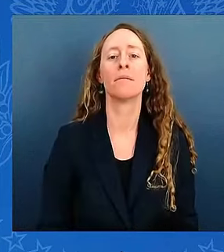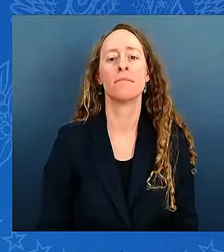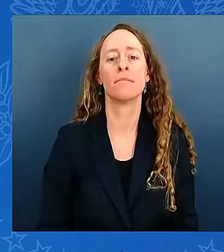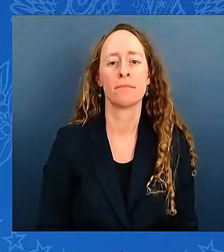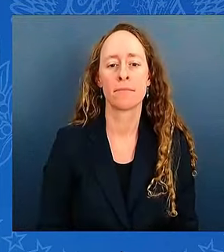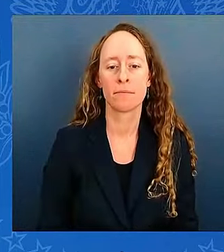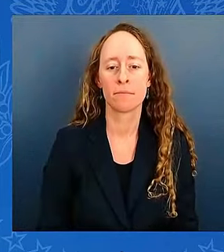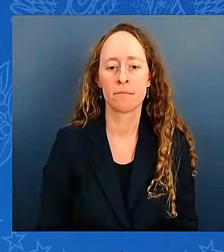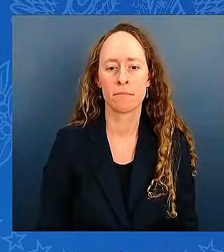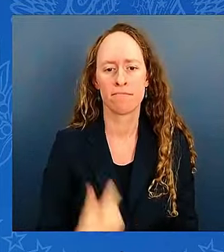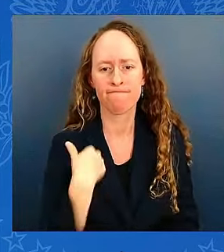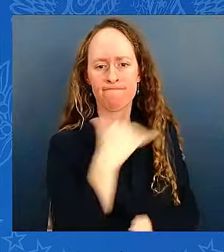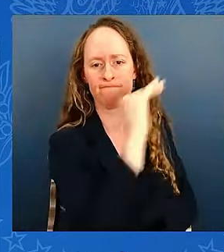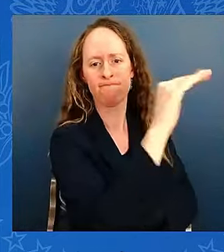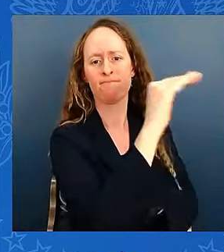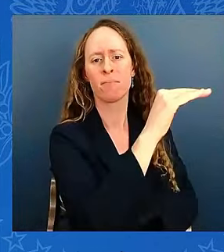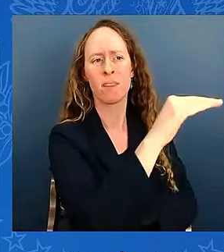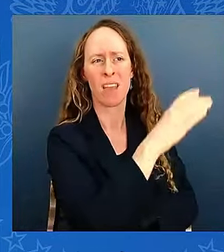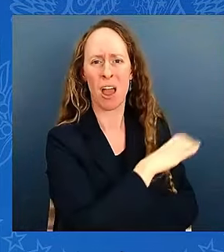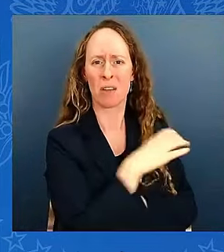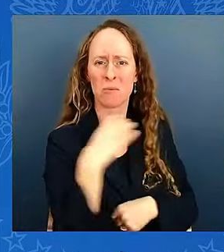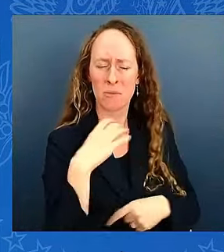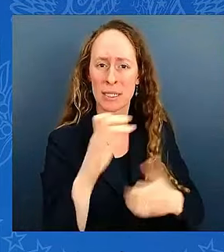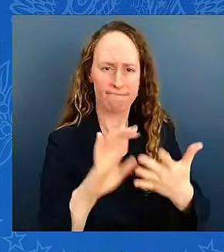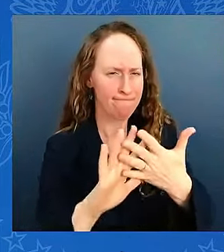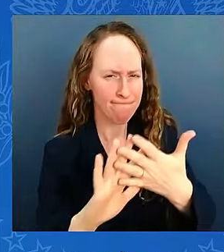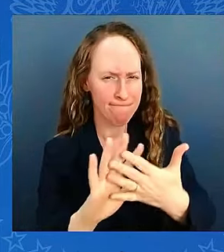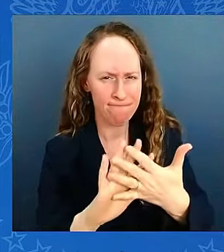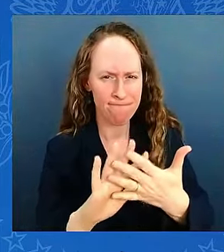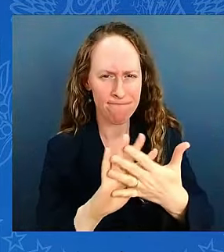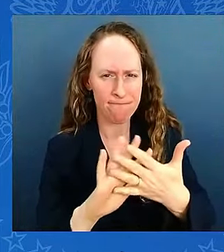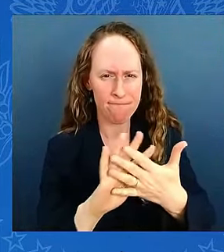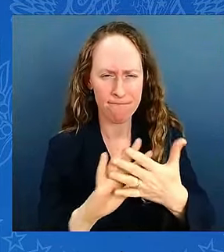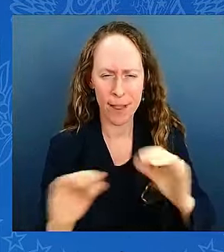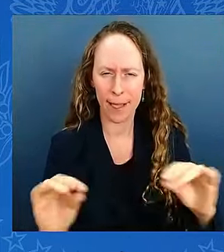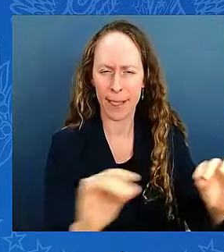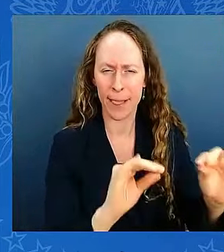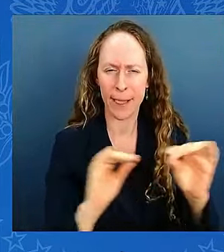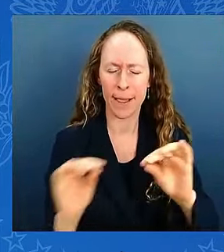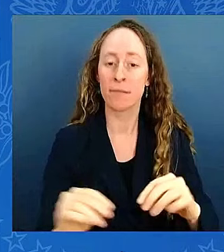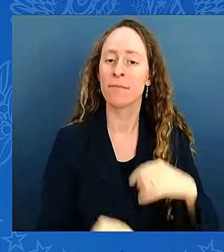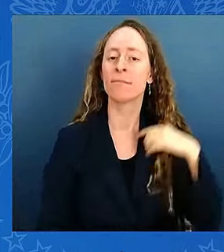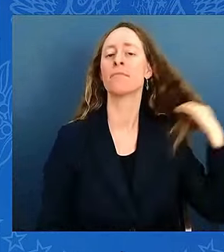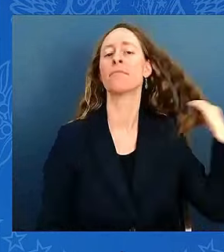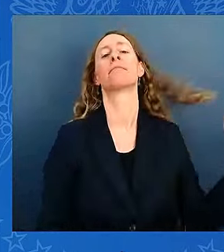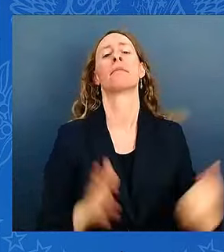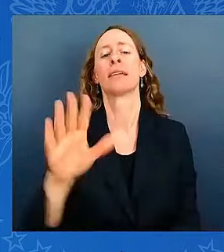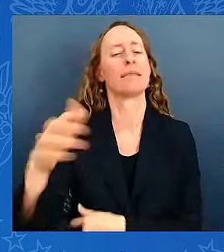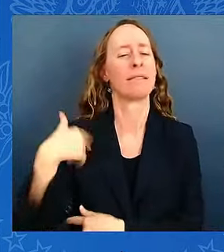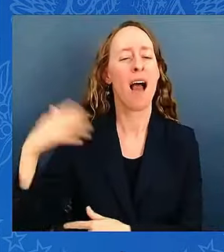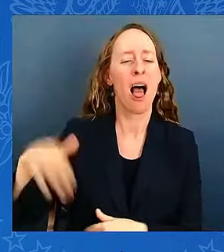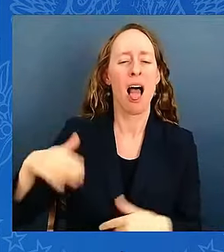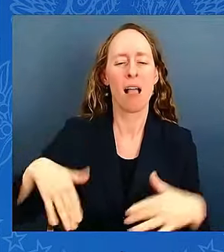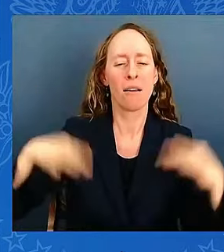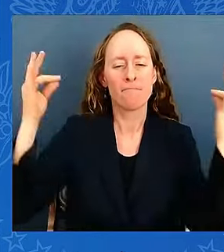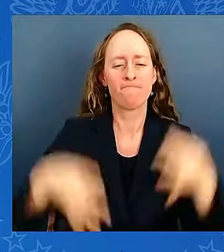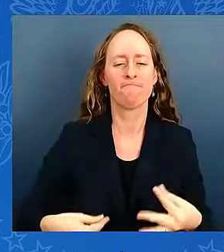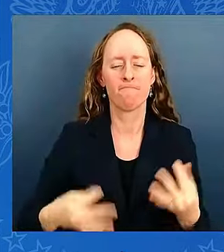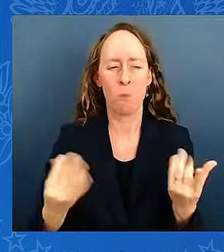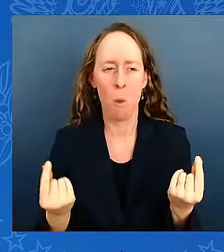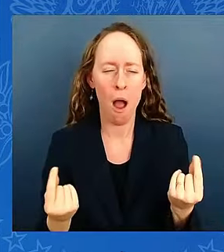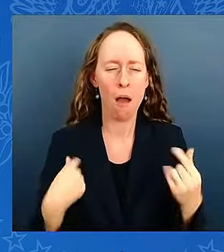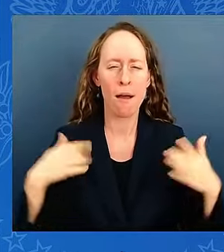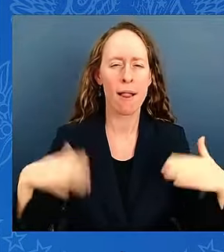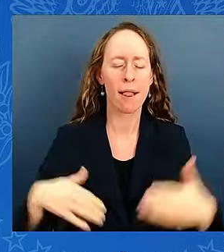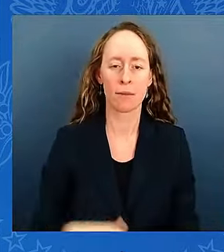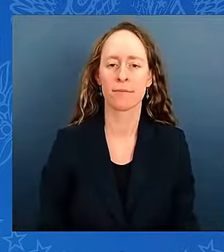that is something i may have to request but no decisions made yet do you have a sense of where you'll go when you are able to go sir yes i